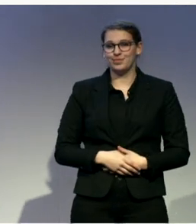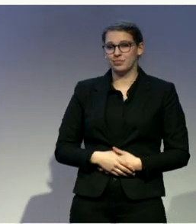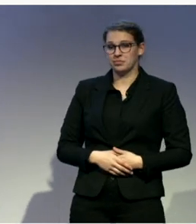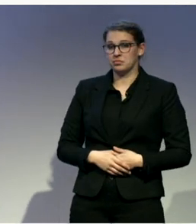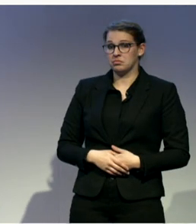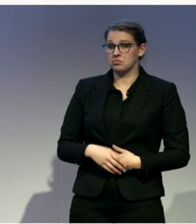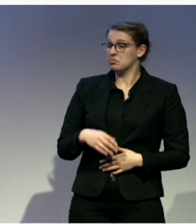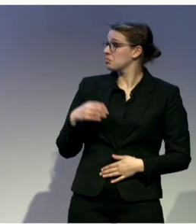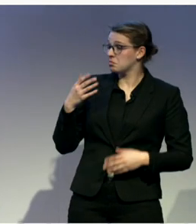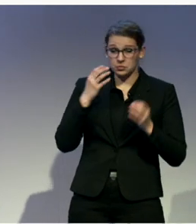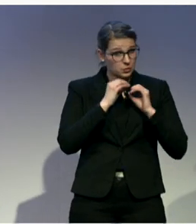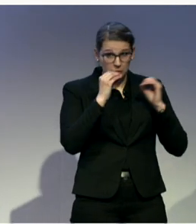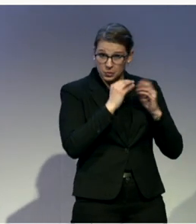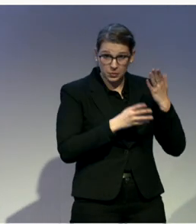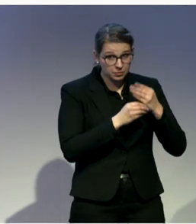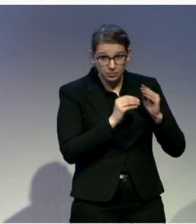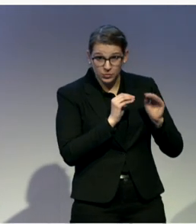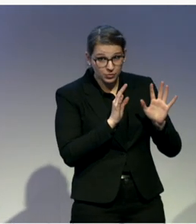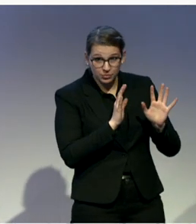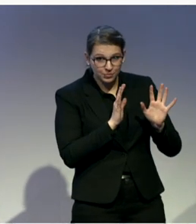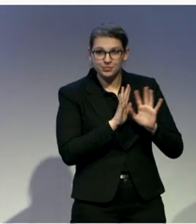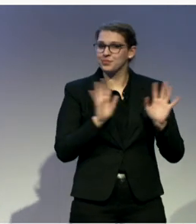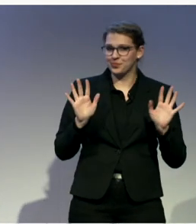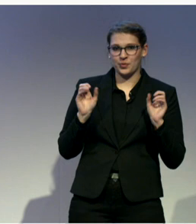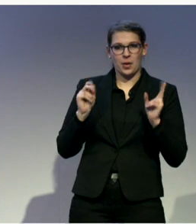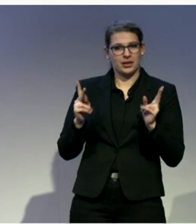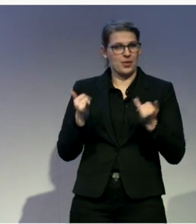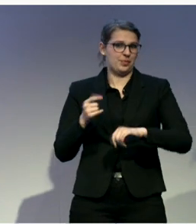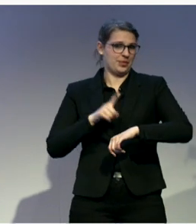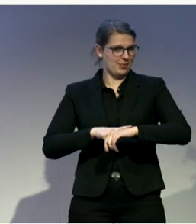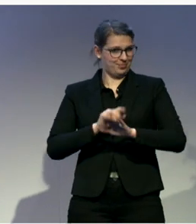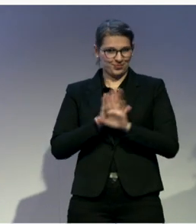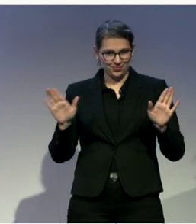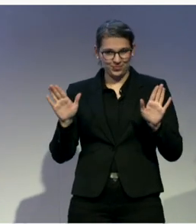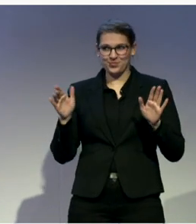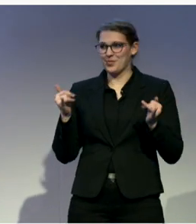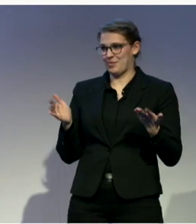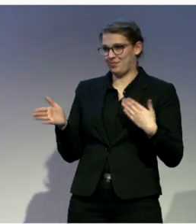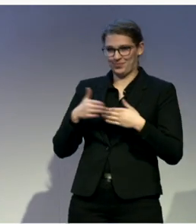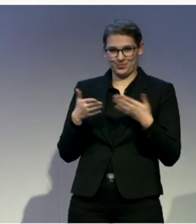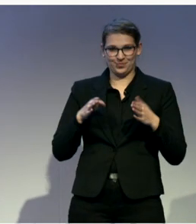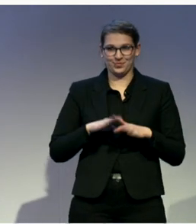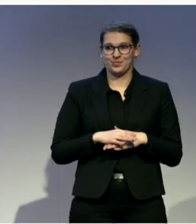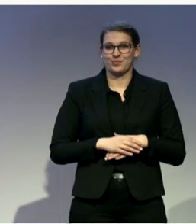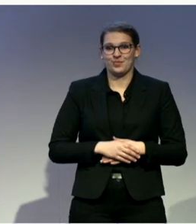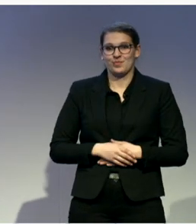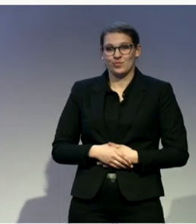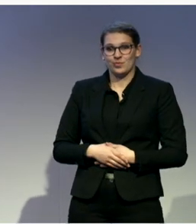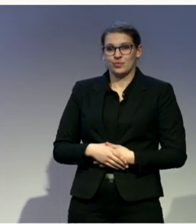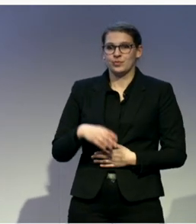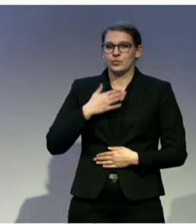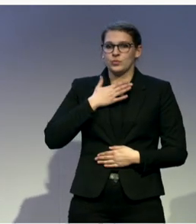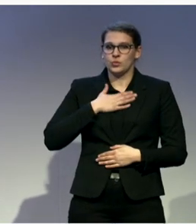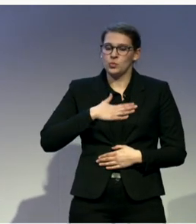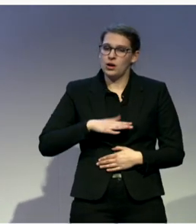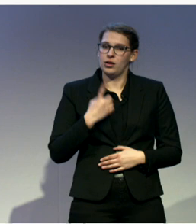to add anything? Great. So I would like to end with a tribute to the person I mentioned when I made my presentation.